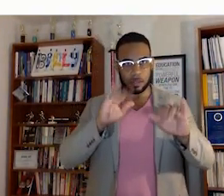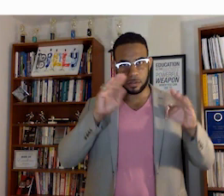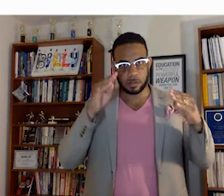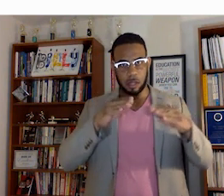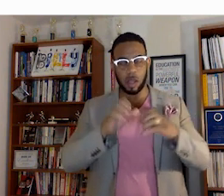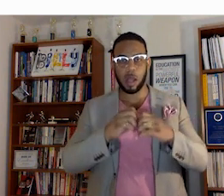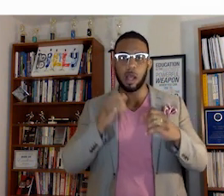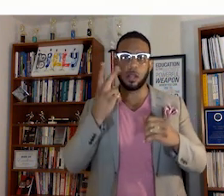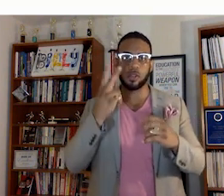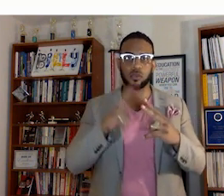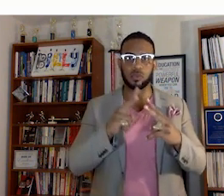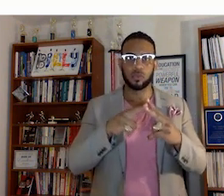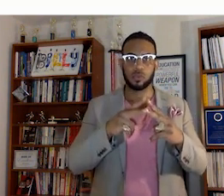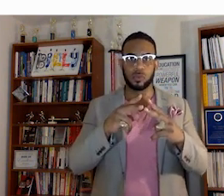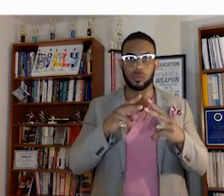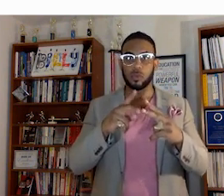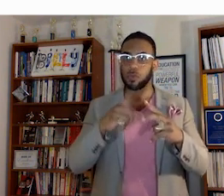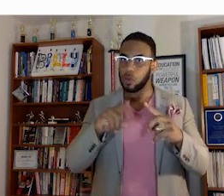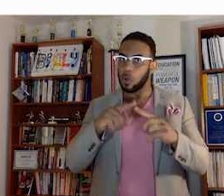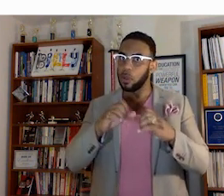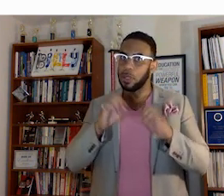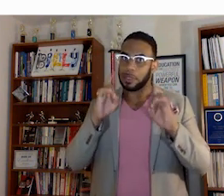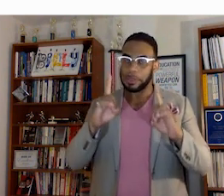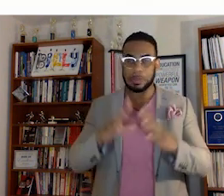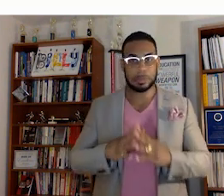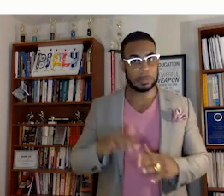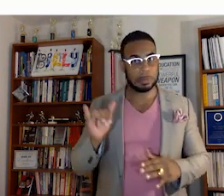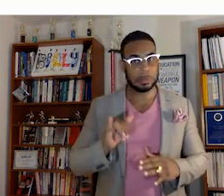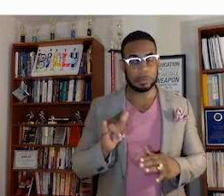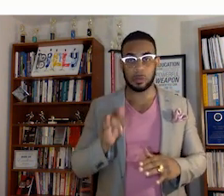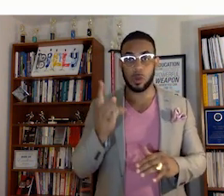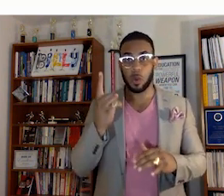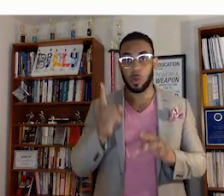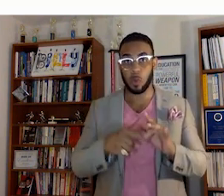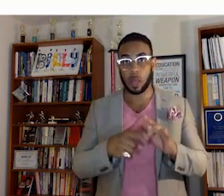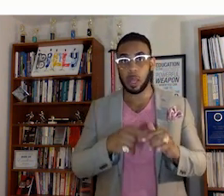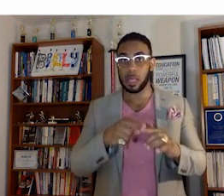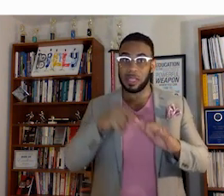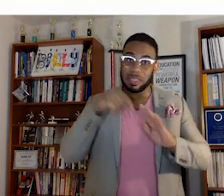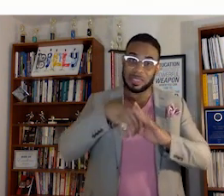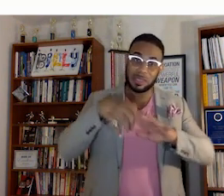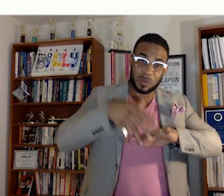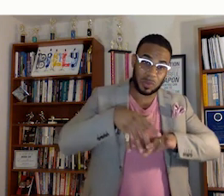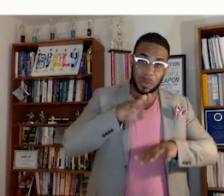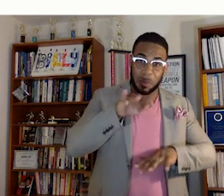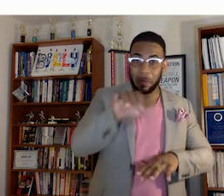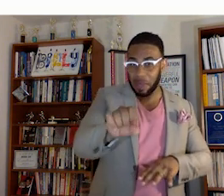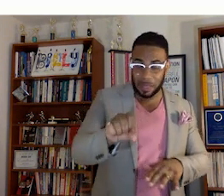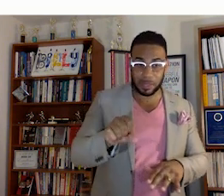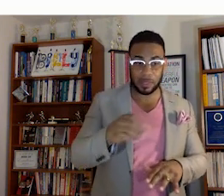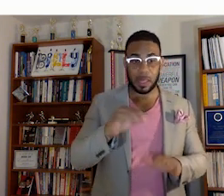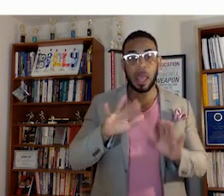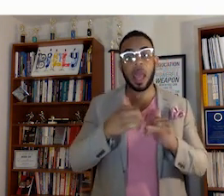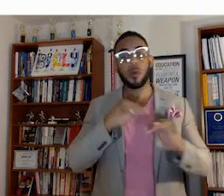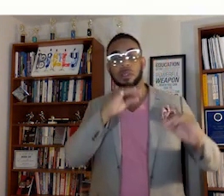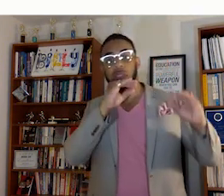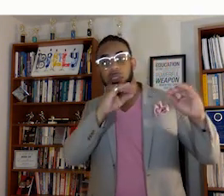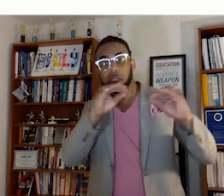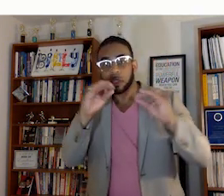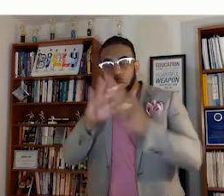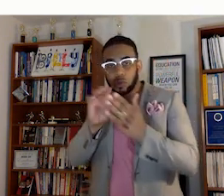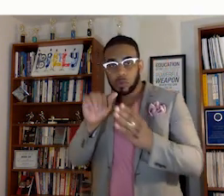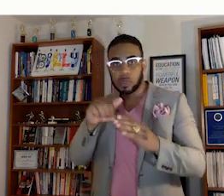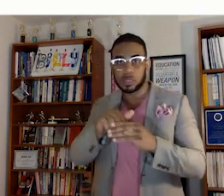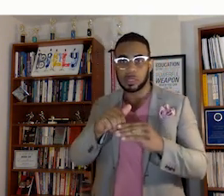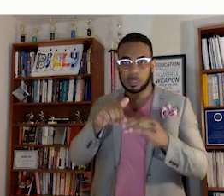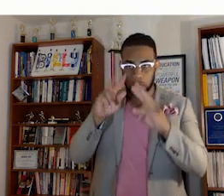on two gaping holes in education. Nate one is the deep rooted biases, and how we teach students